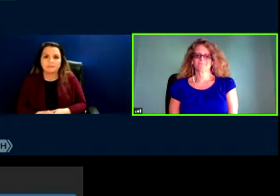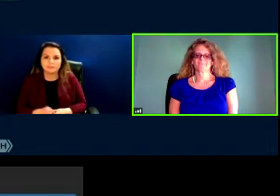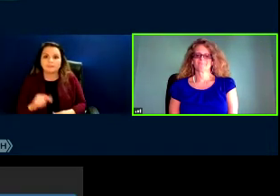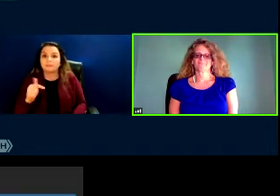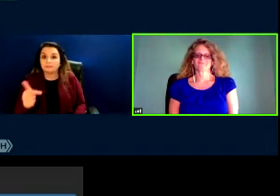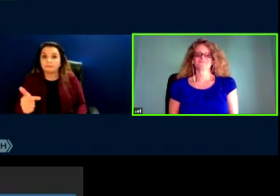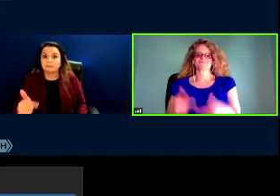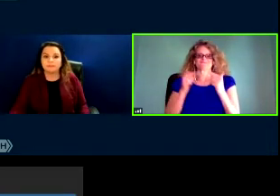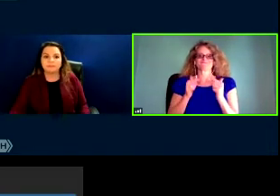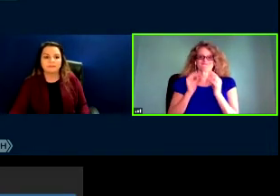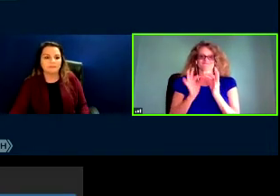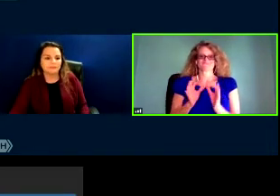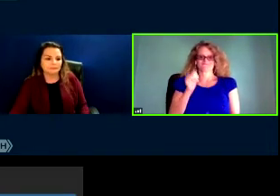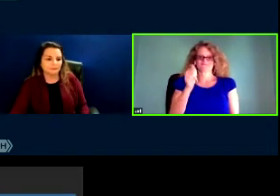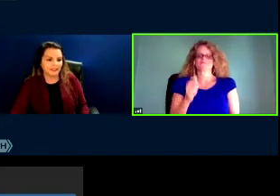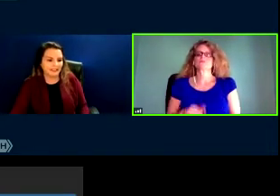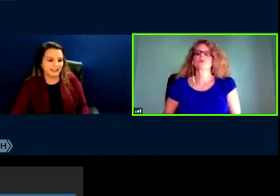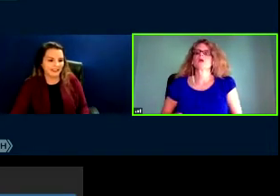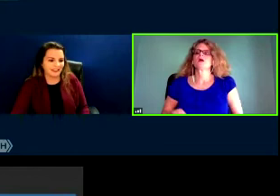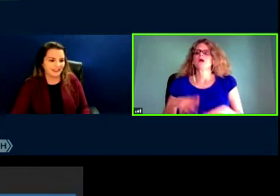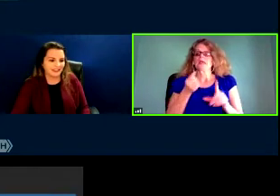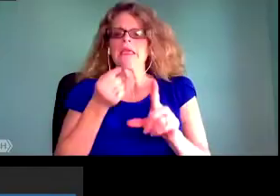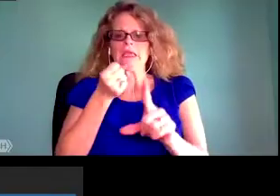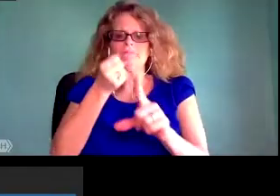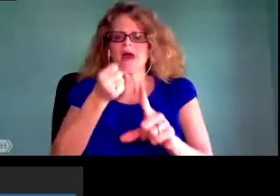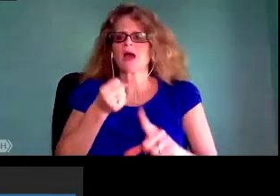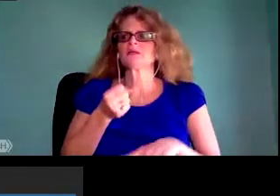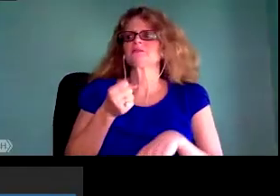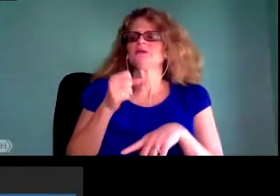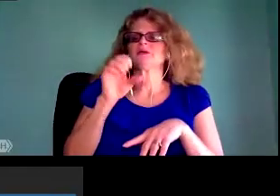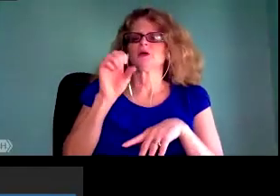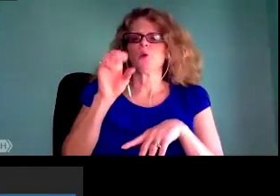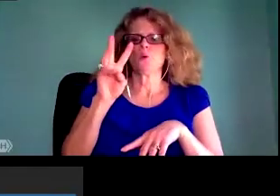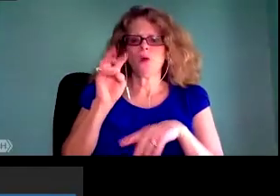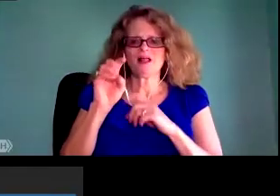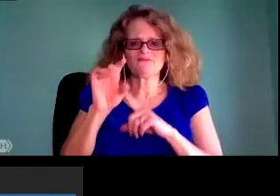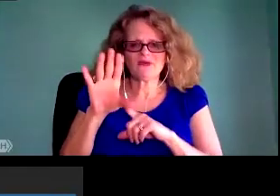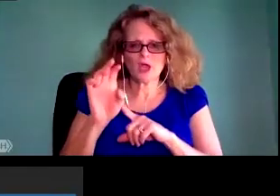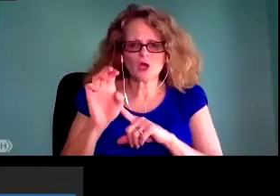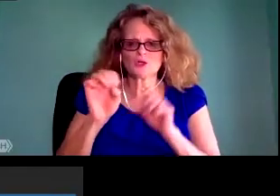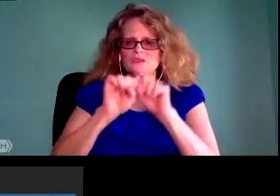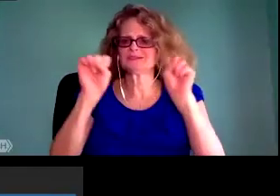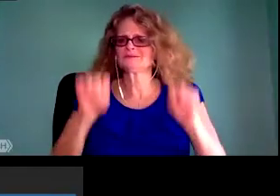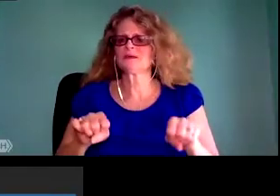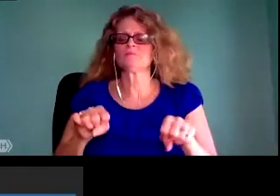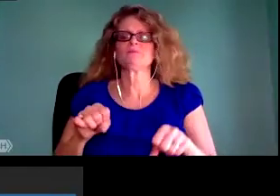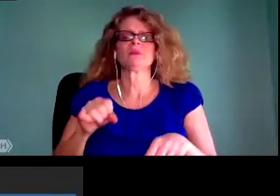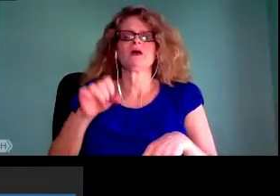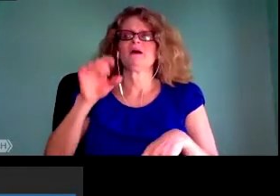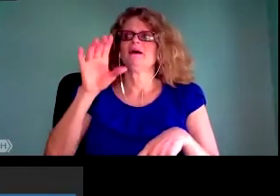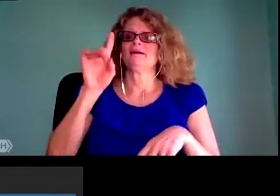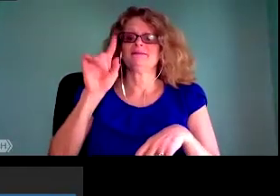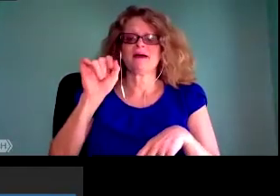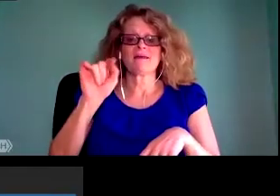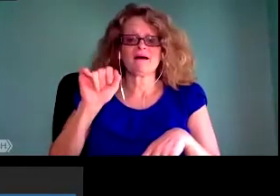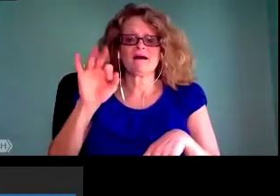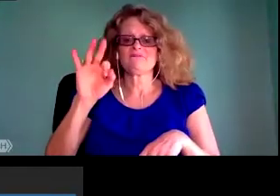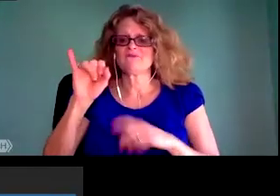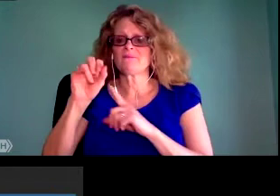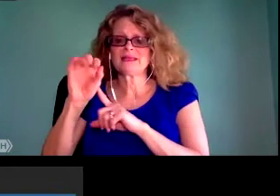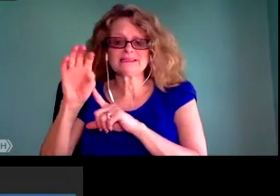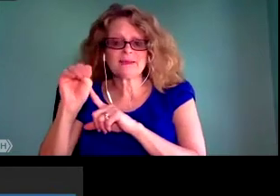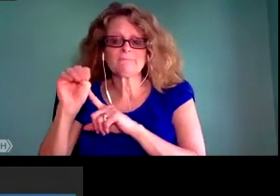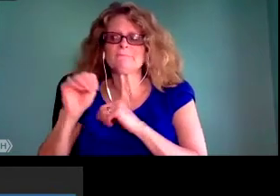I'll just say that other dimensions of this work for me have been scattered into other books and book chapters